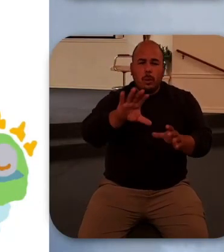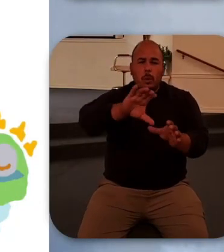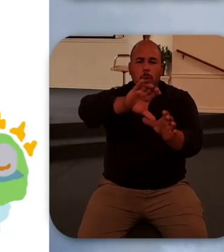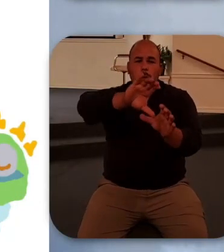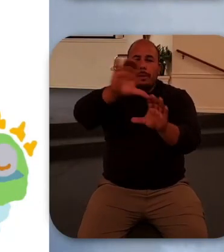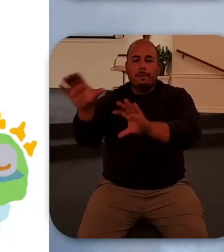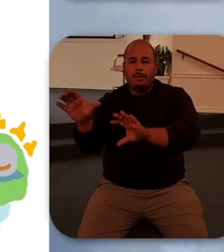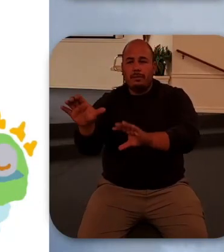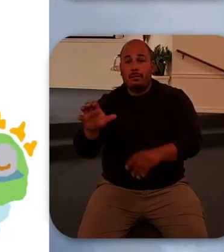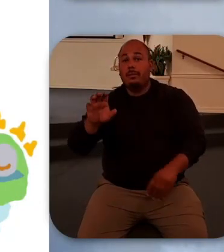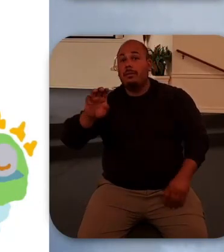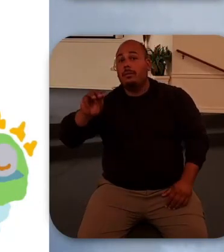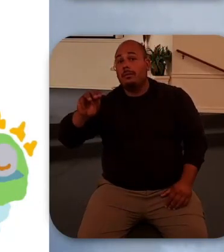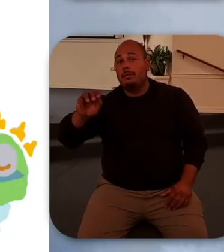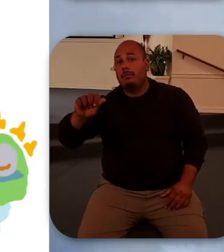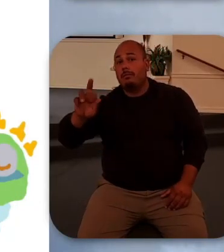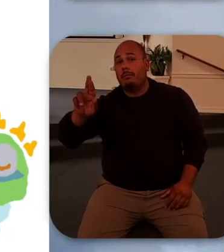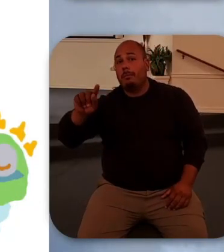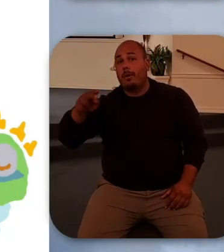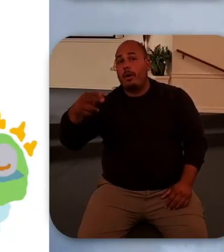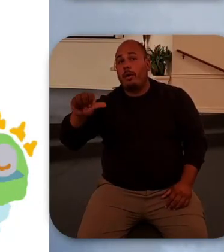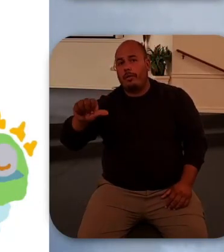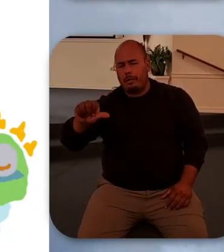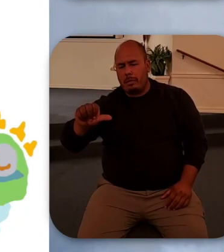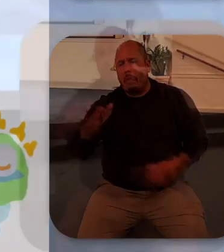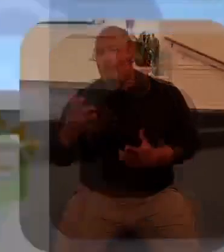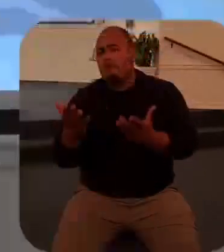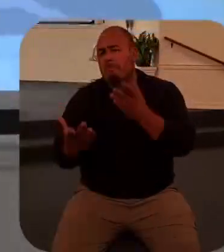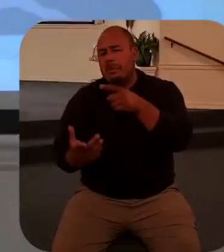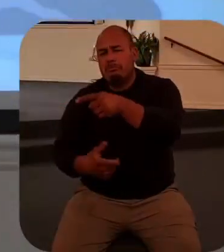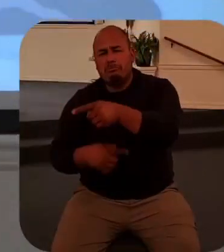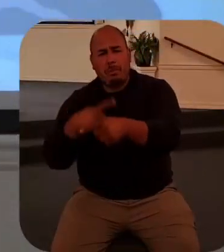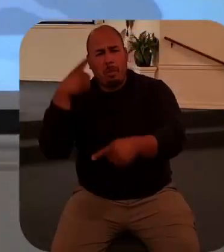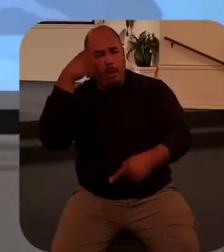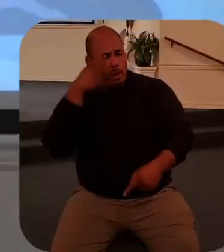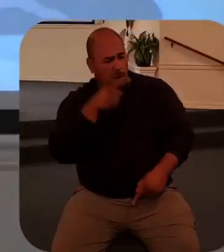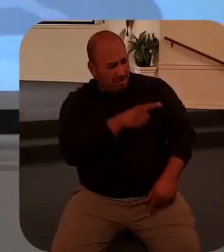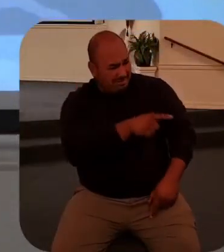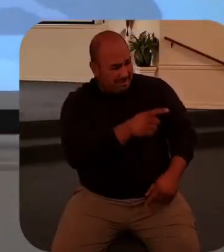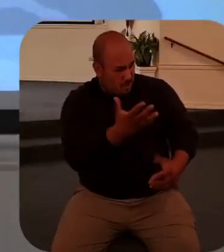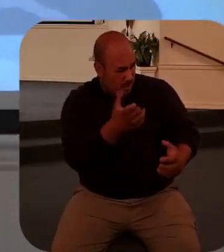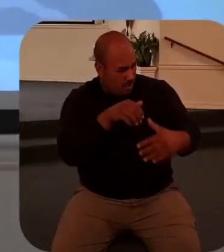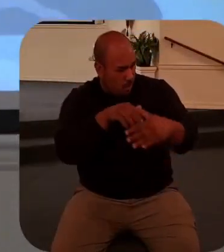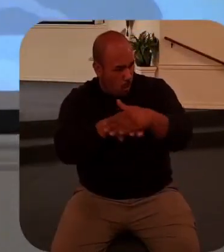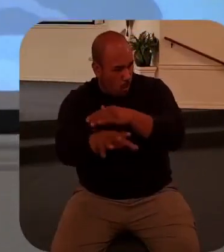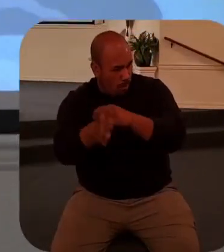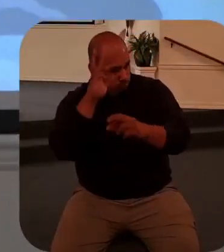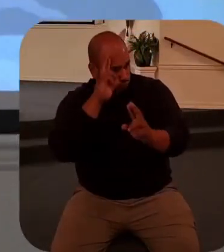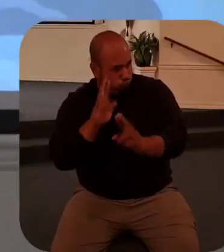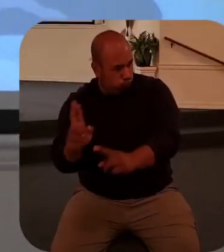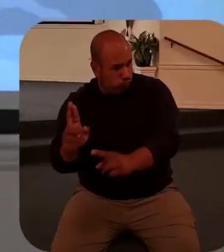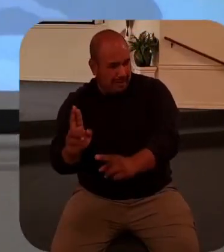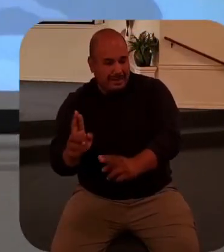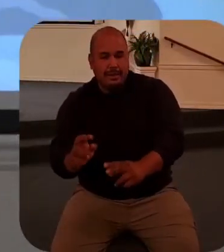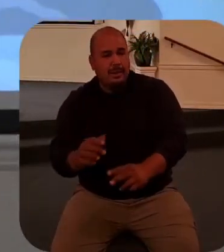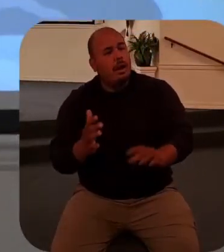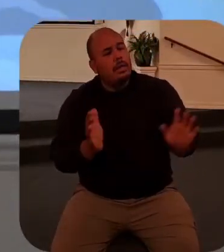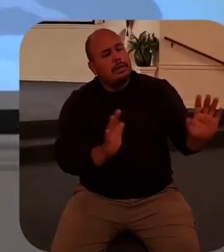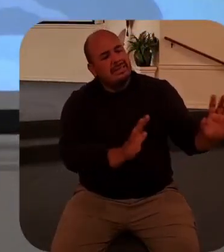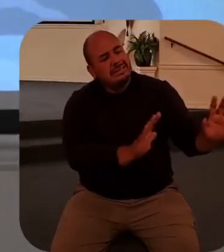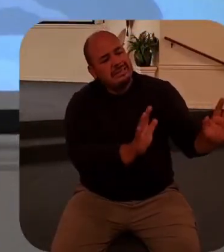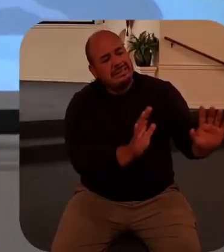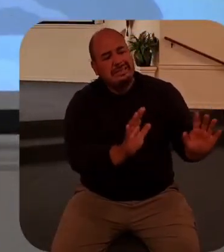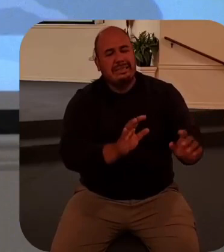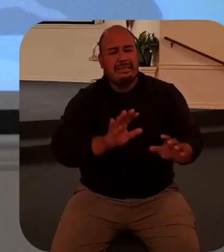Martha probably thought he wanted to go inside the tomb and see the body pay his last respects so she said but Lord